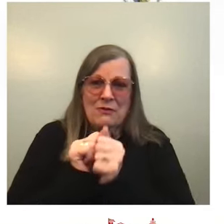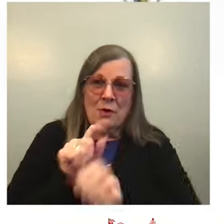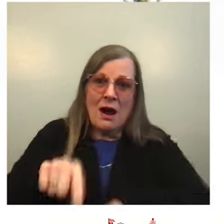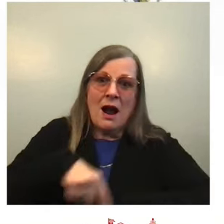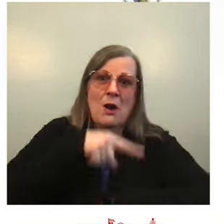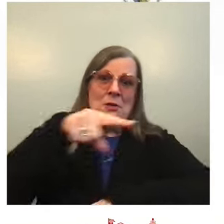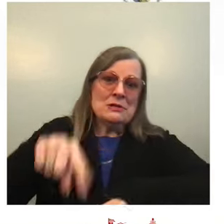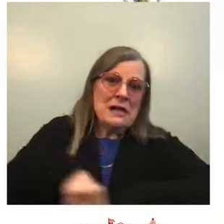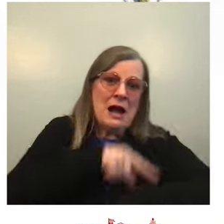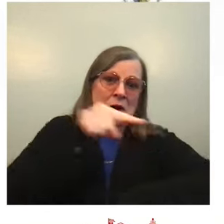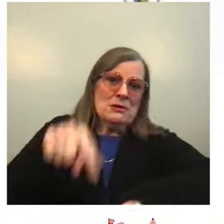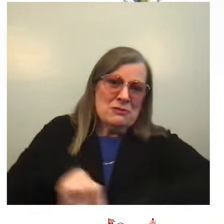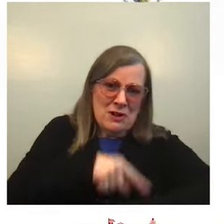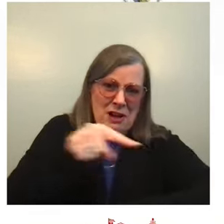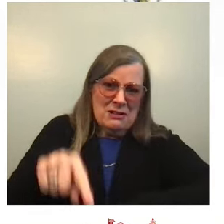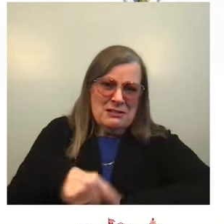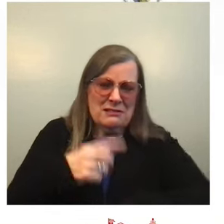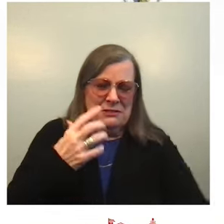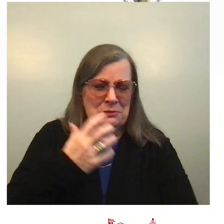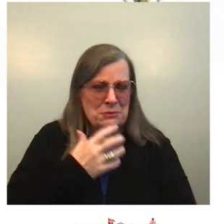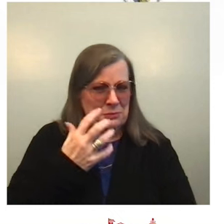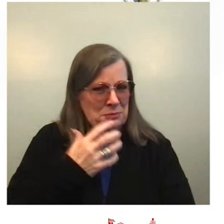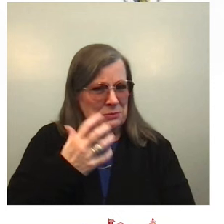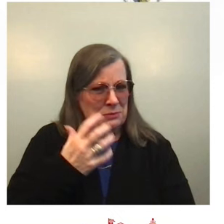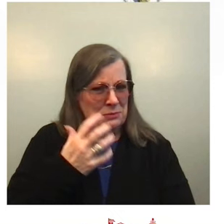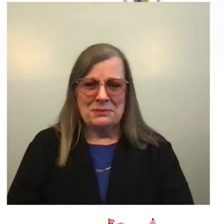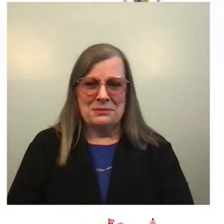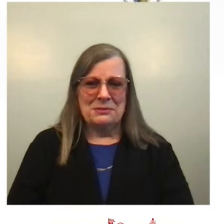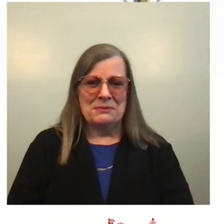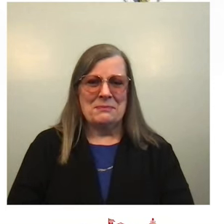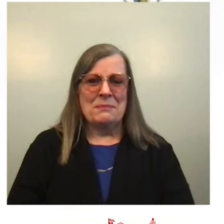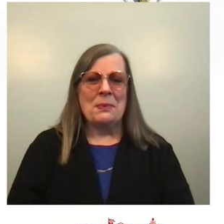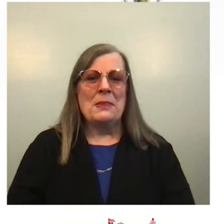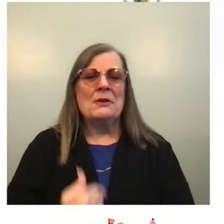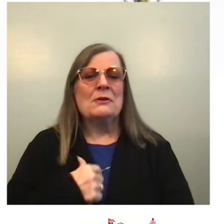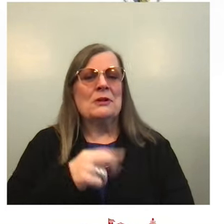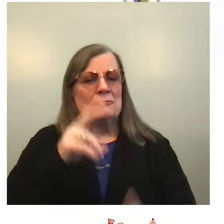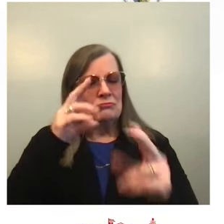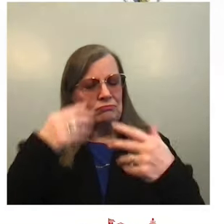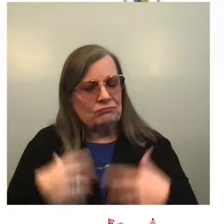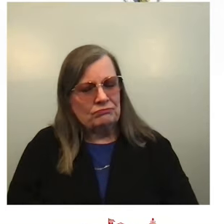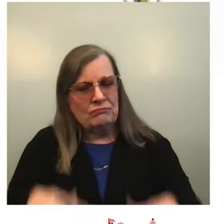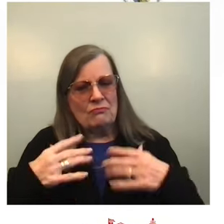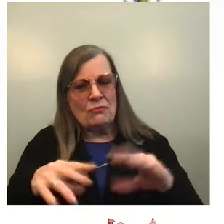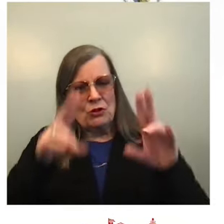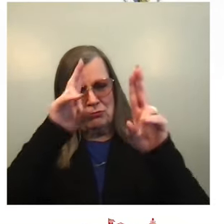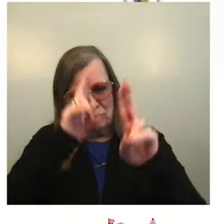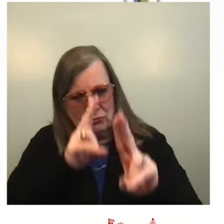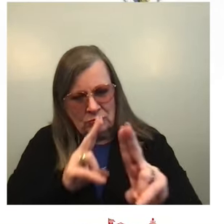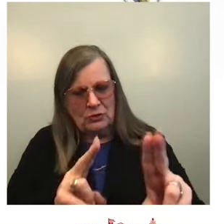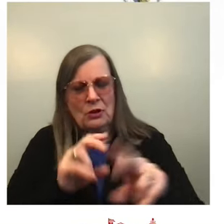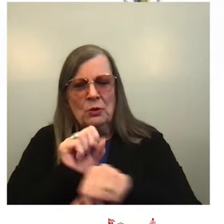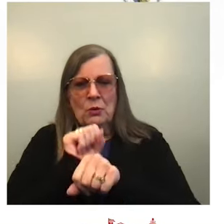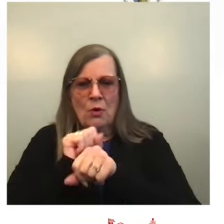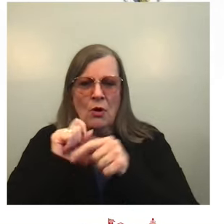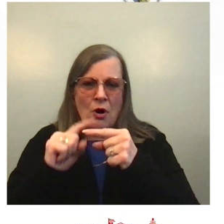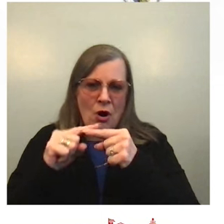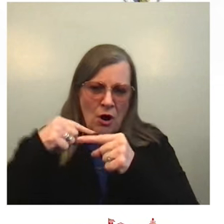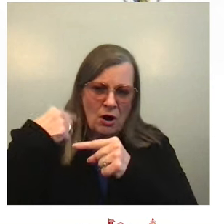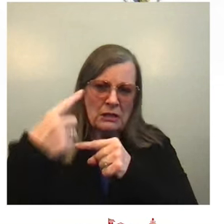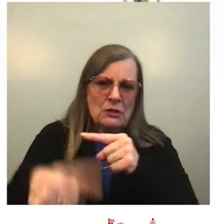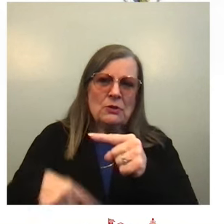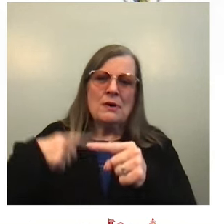Today, we also honor and thank the people who work all year to help us stay in touch with the American people.